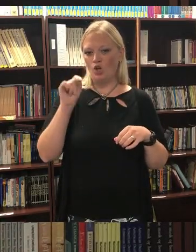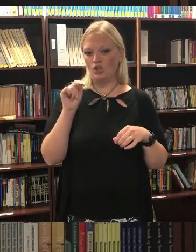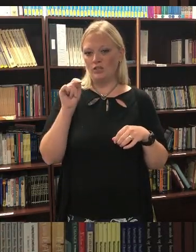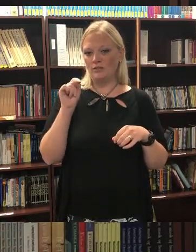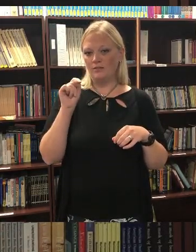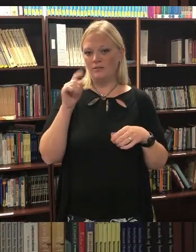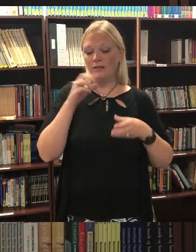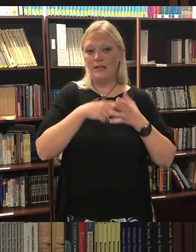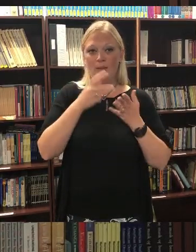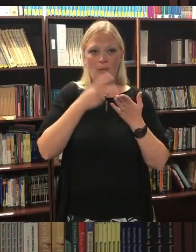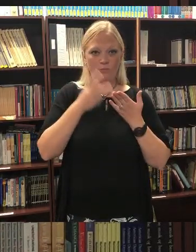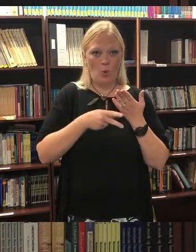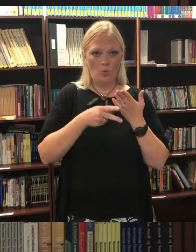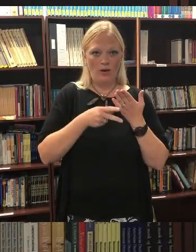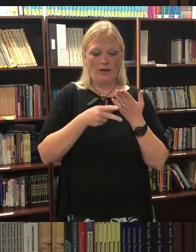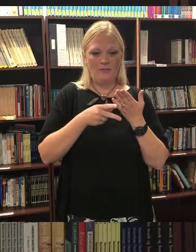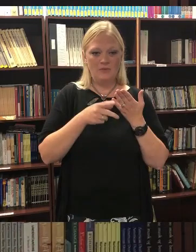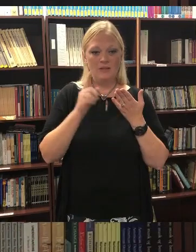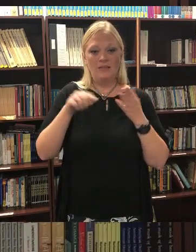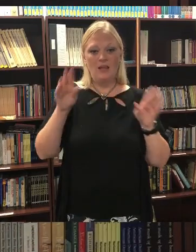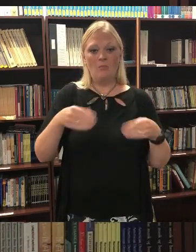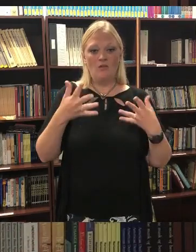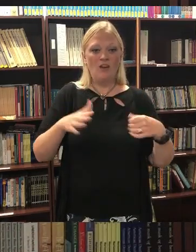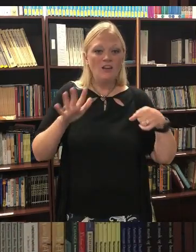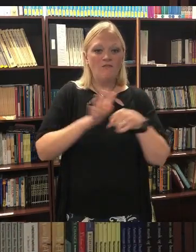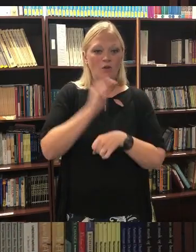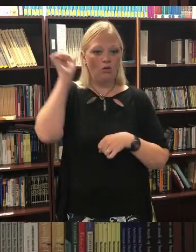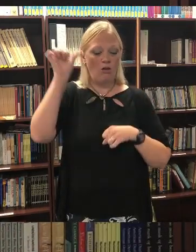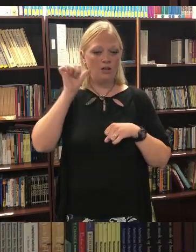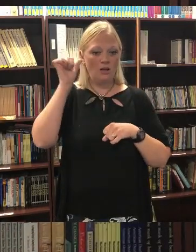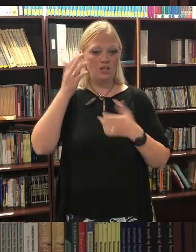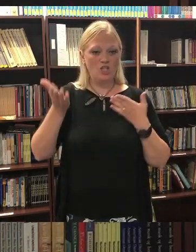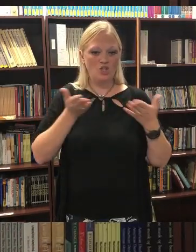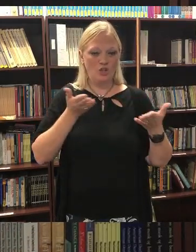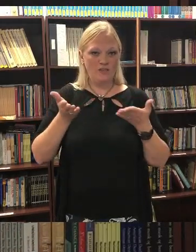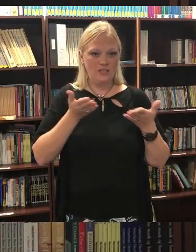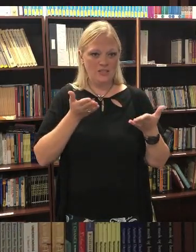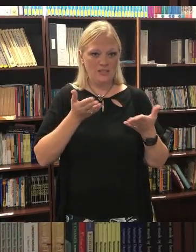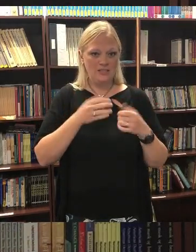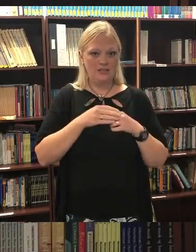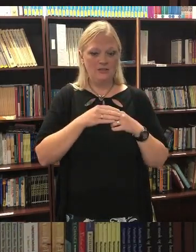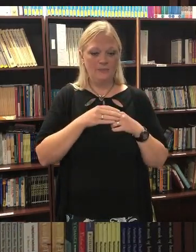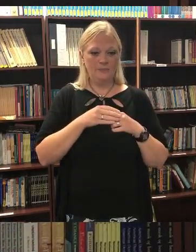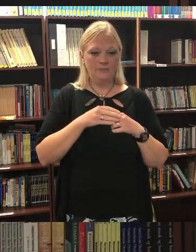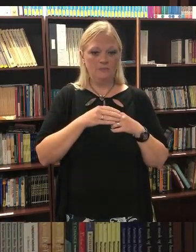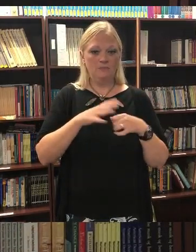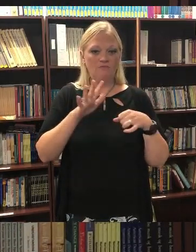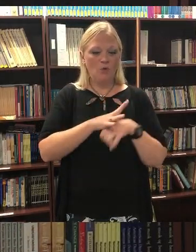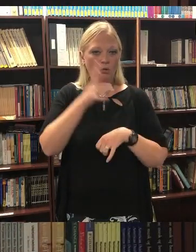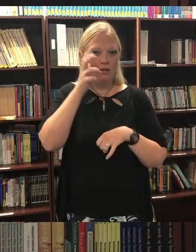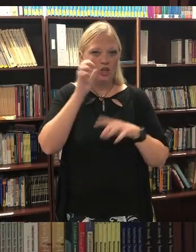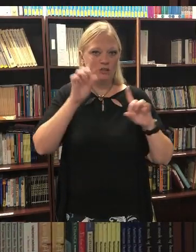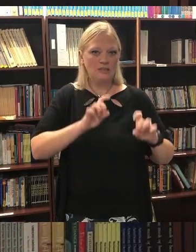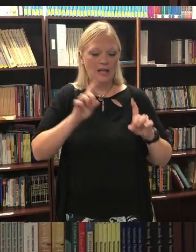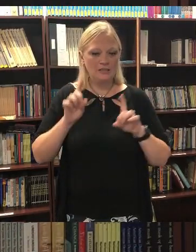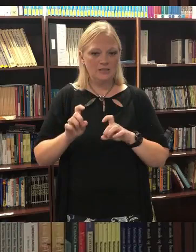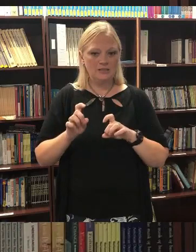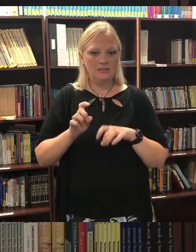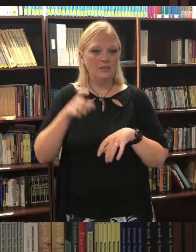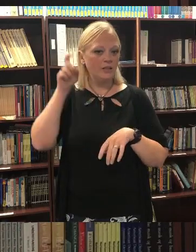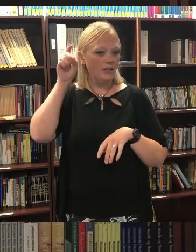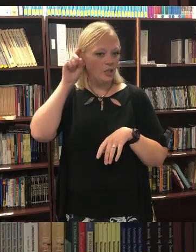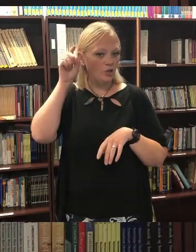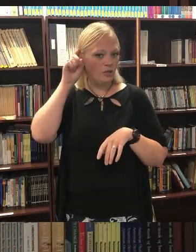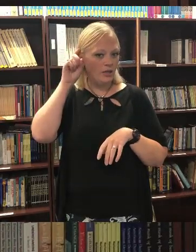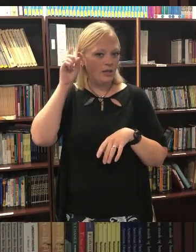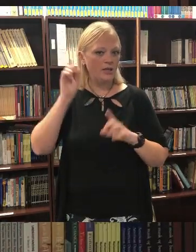programs they do provide full audiological services, so full hearing testings, hearing aid